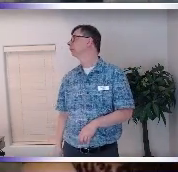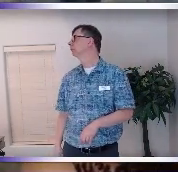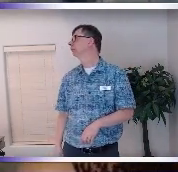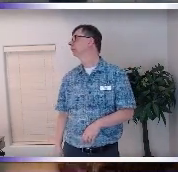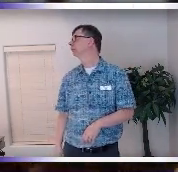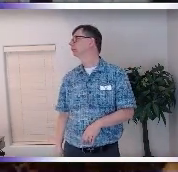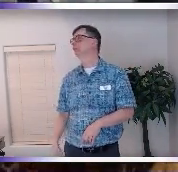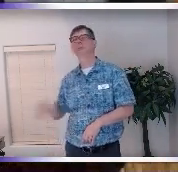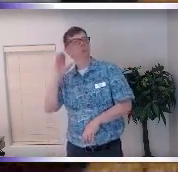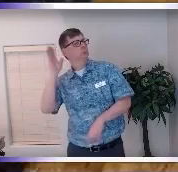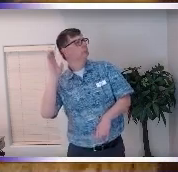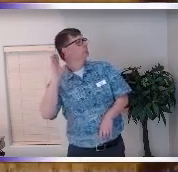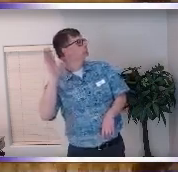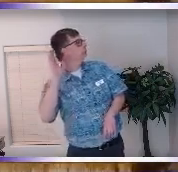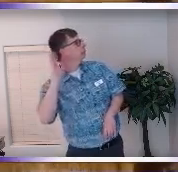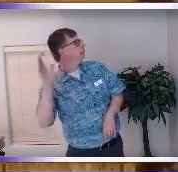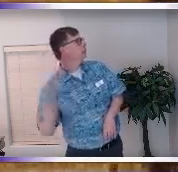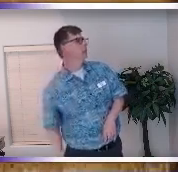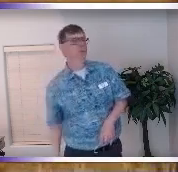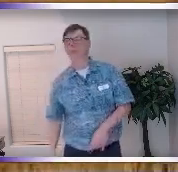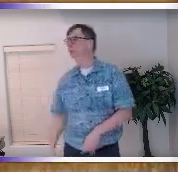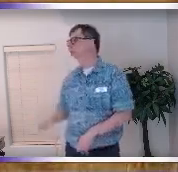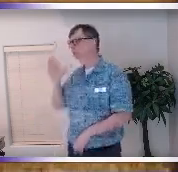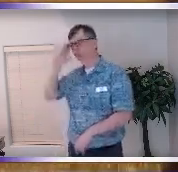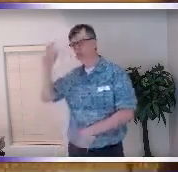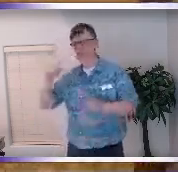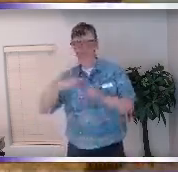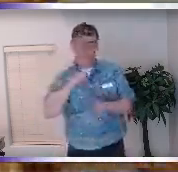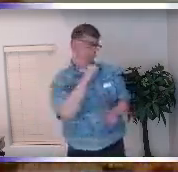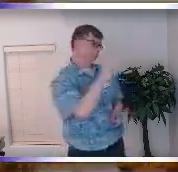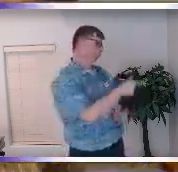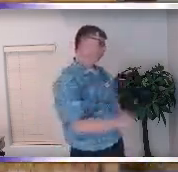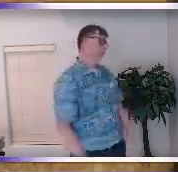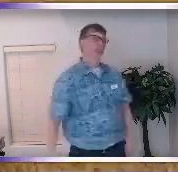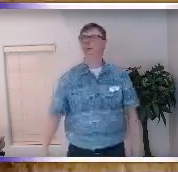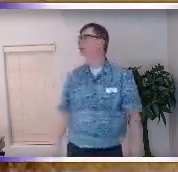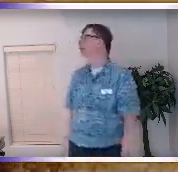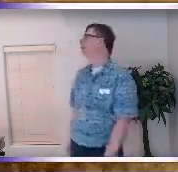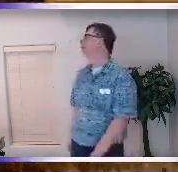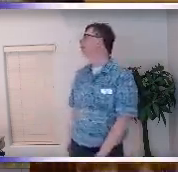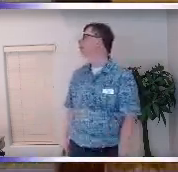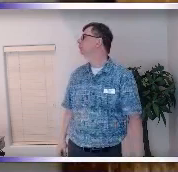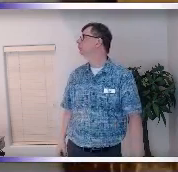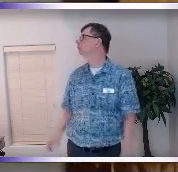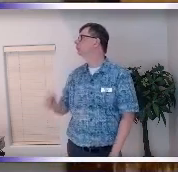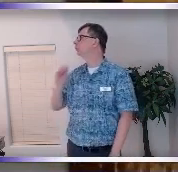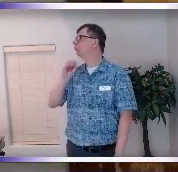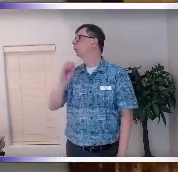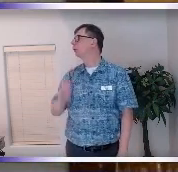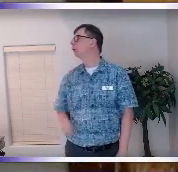listen listen listen and she's like looking at him I'm like just listen to her she wants you to listen to her and my mom and I go oh